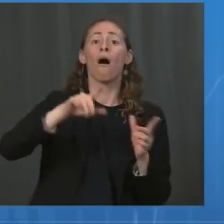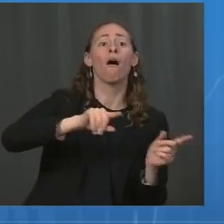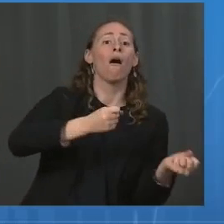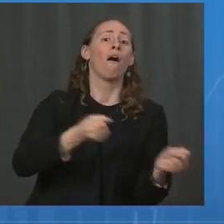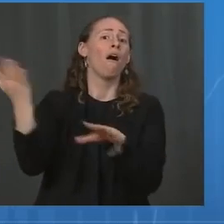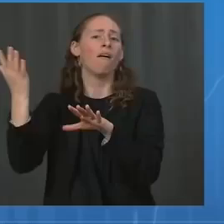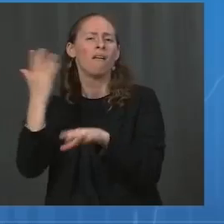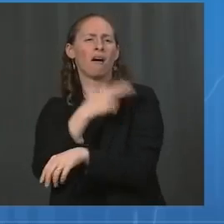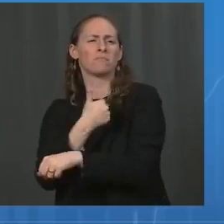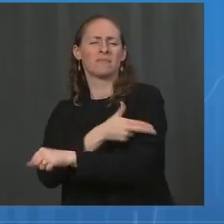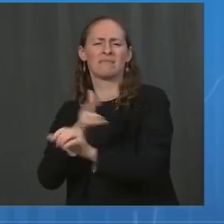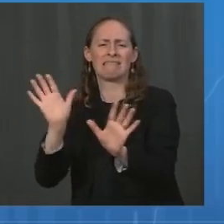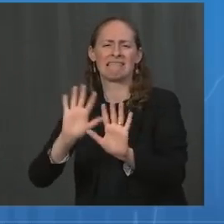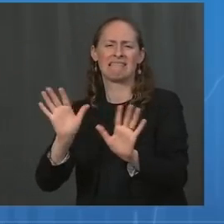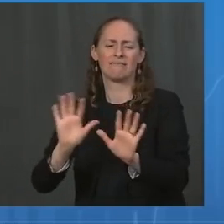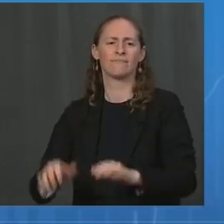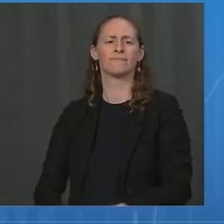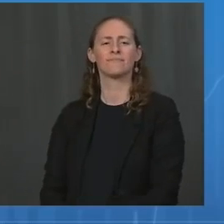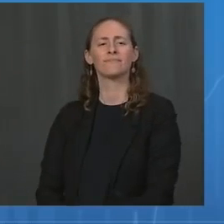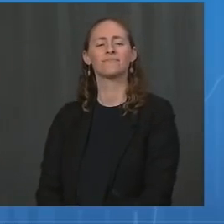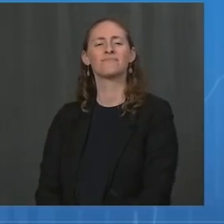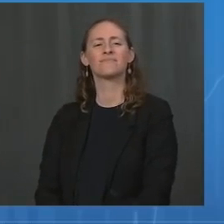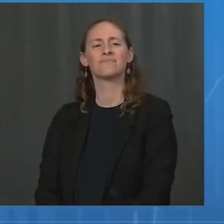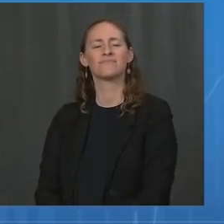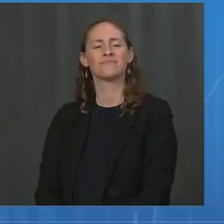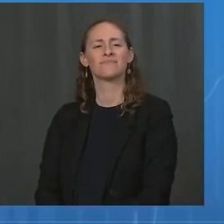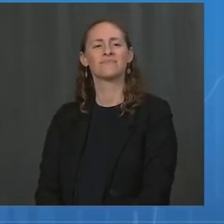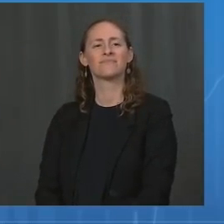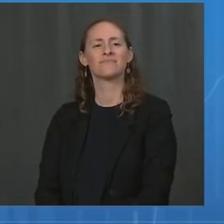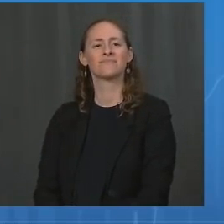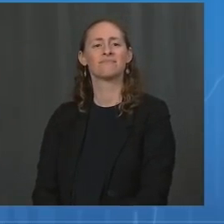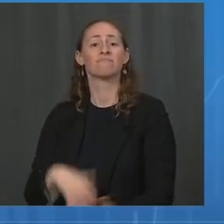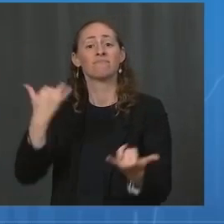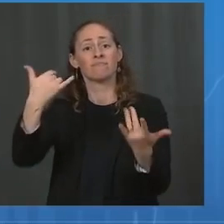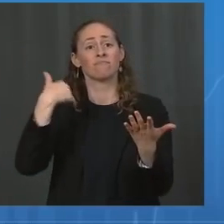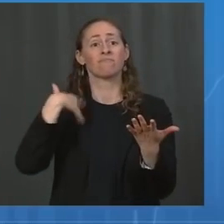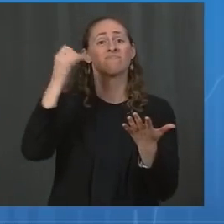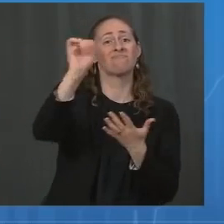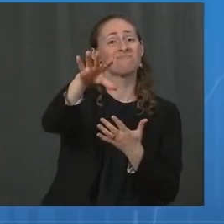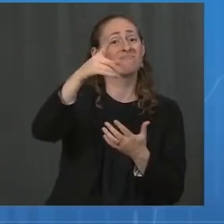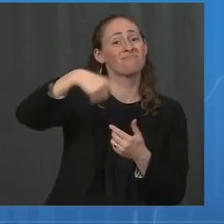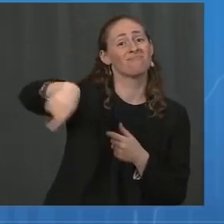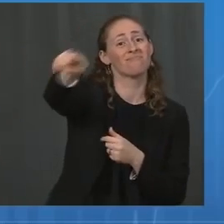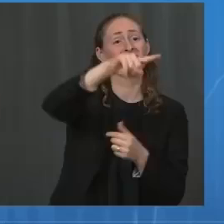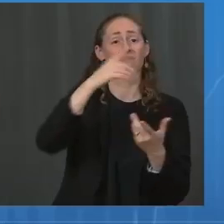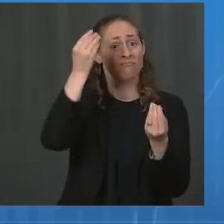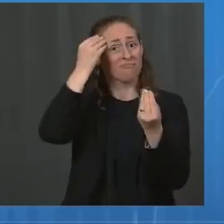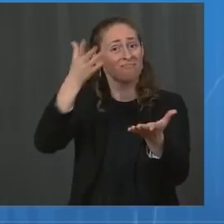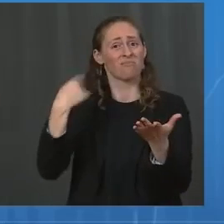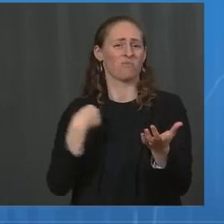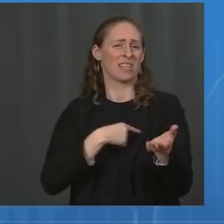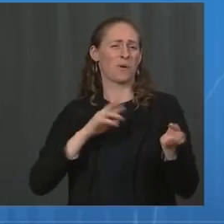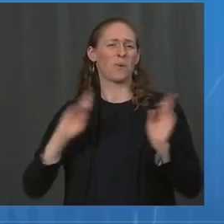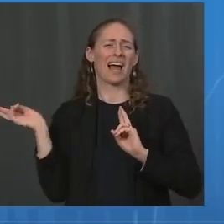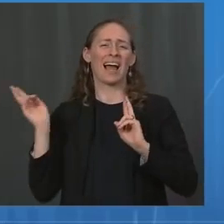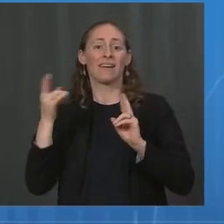tribes, and territories is clear. We stand ready to help you in any way we can to respond to the Delta variant.